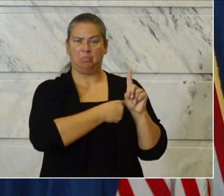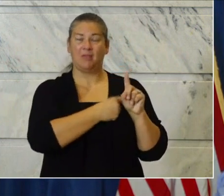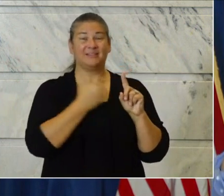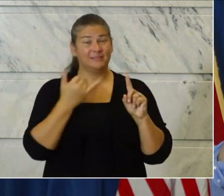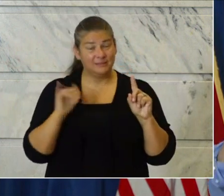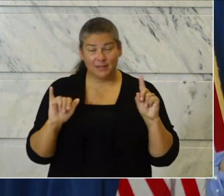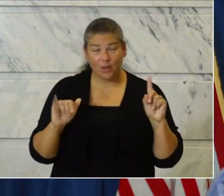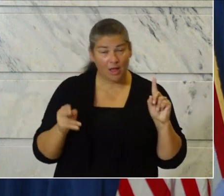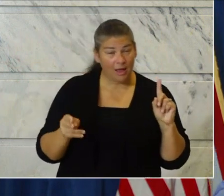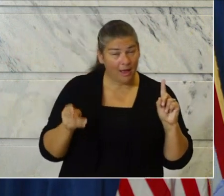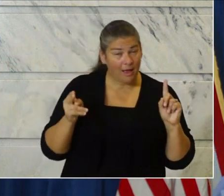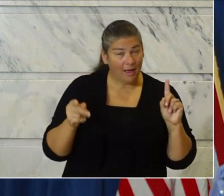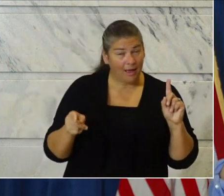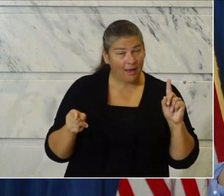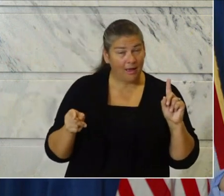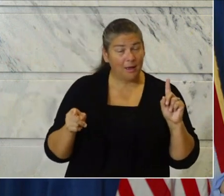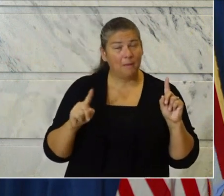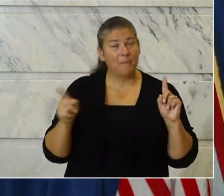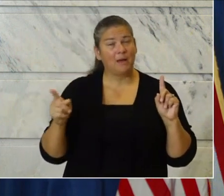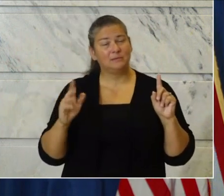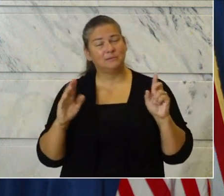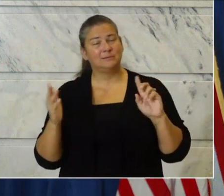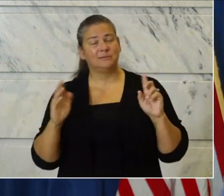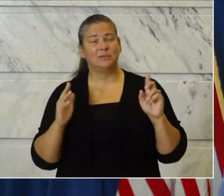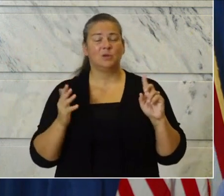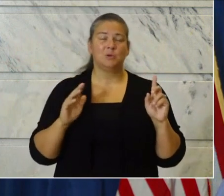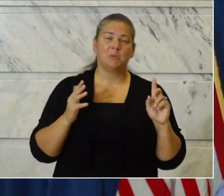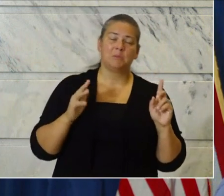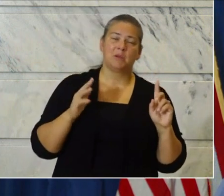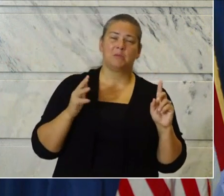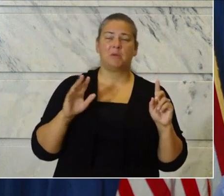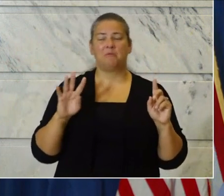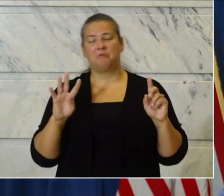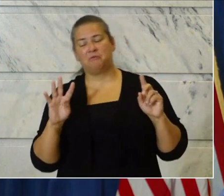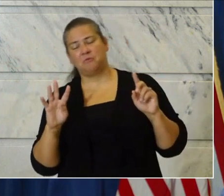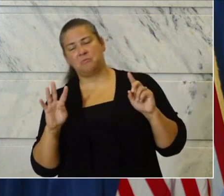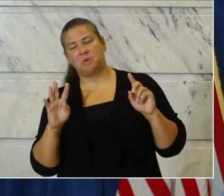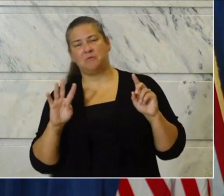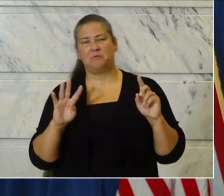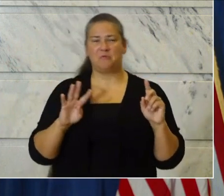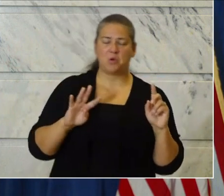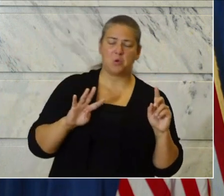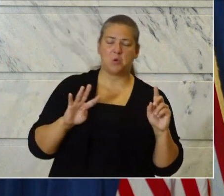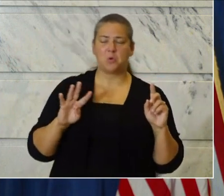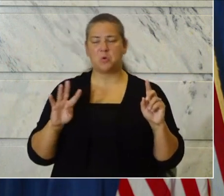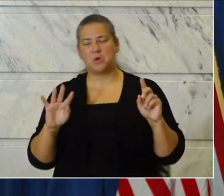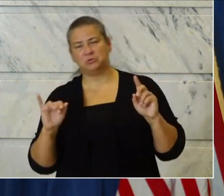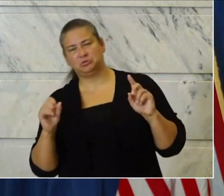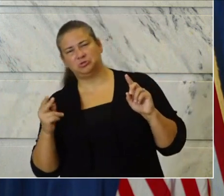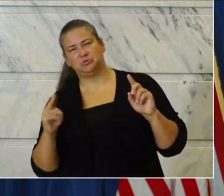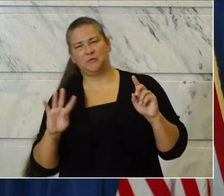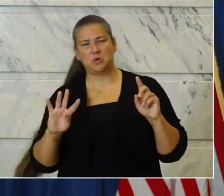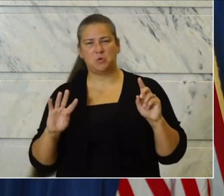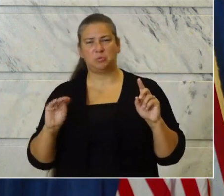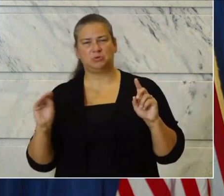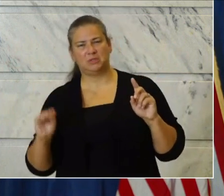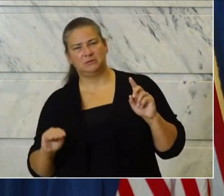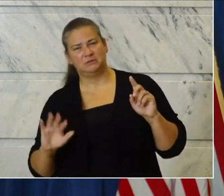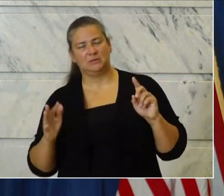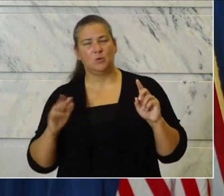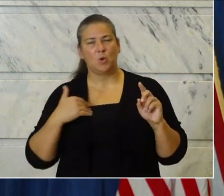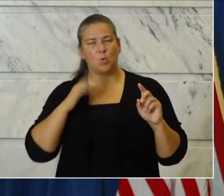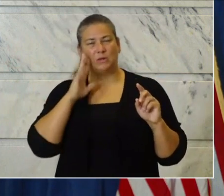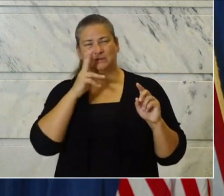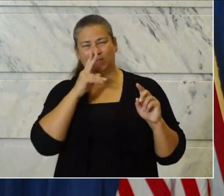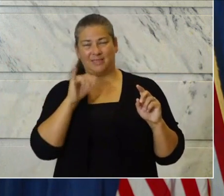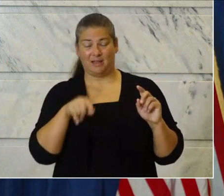And notice it bounced below 4 to above 4 yesterday. So, we're going to expect to see it rise and fall. I don't